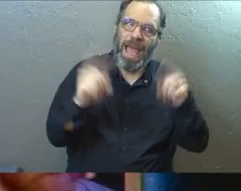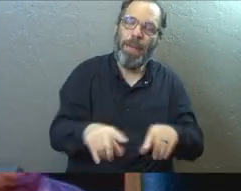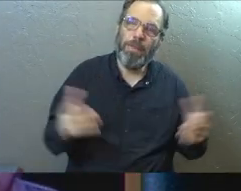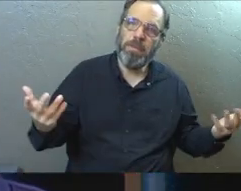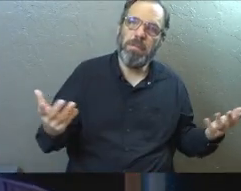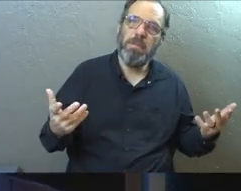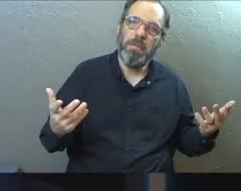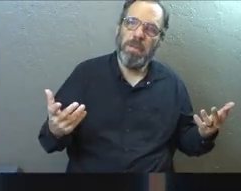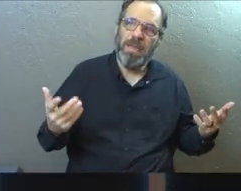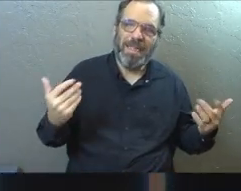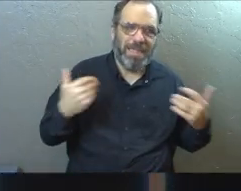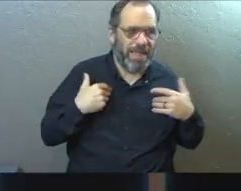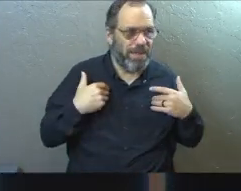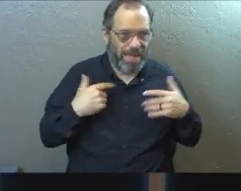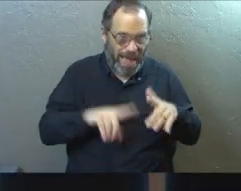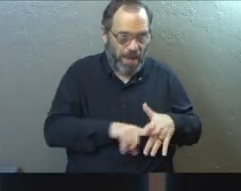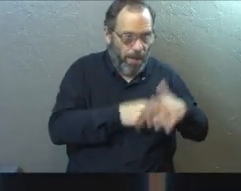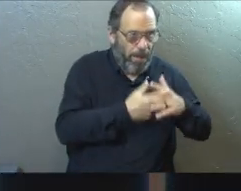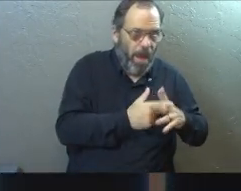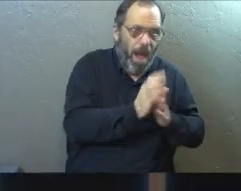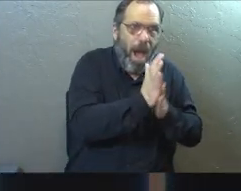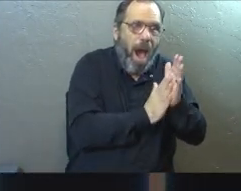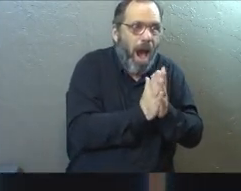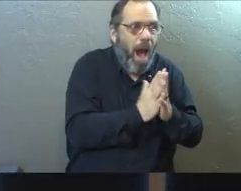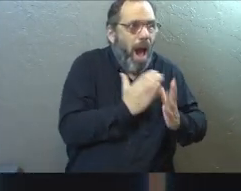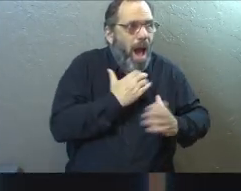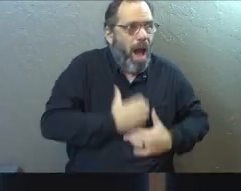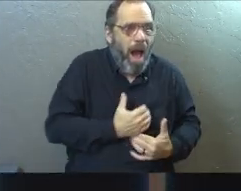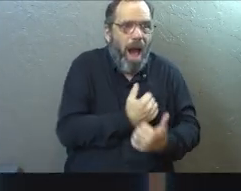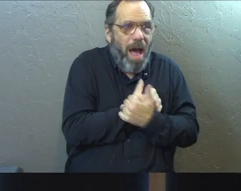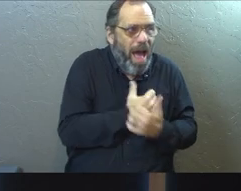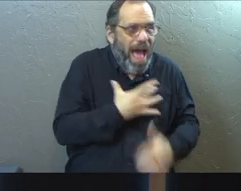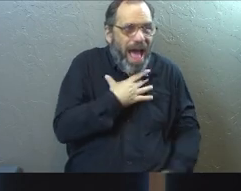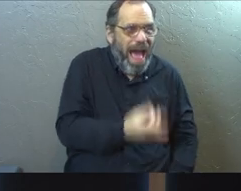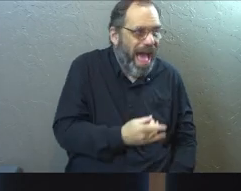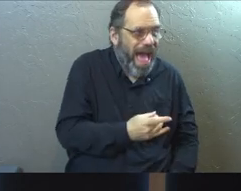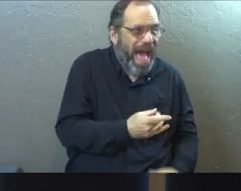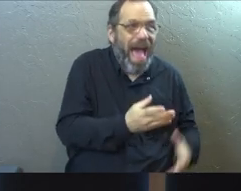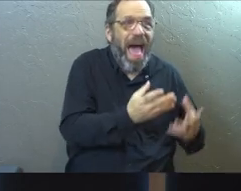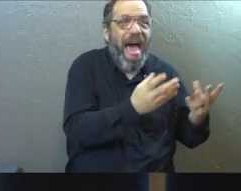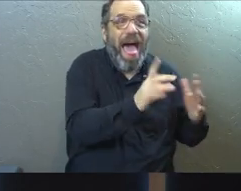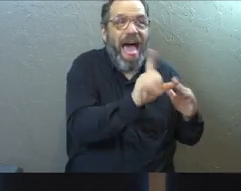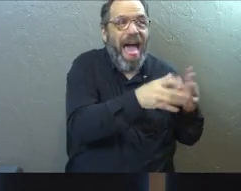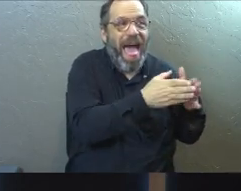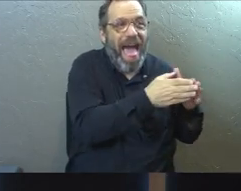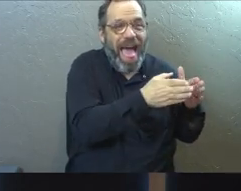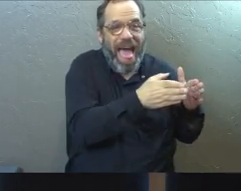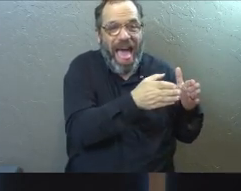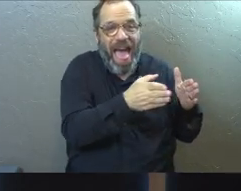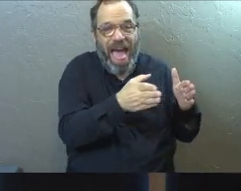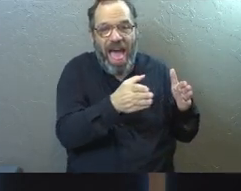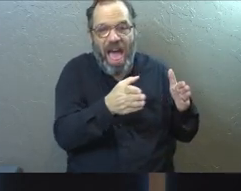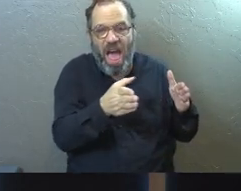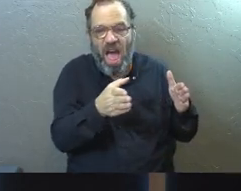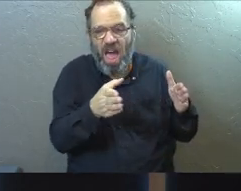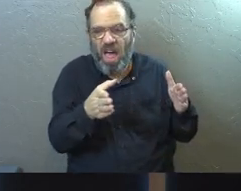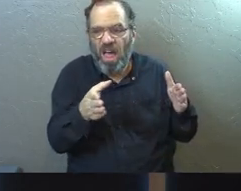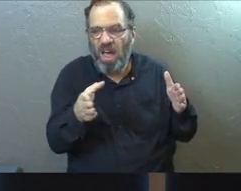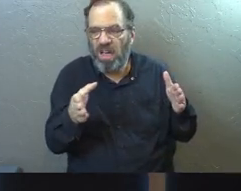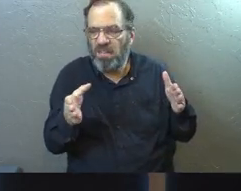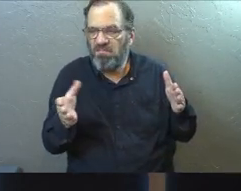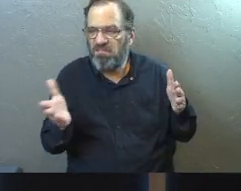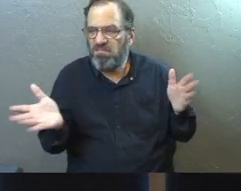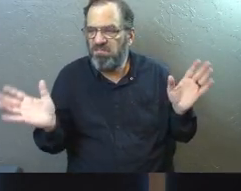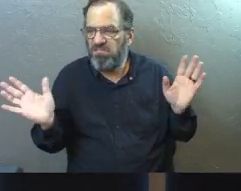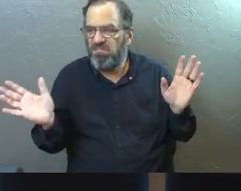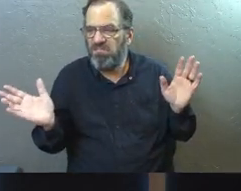That we have all this stuff at the beginning, this spark and this fire, but we lose it over time. And it's somewhere along the way we stopped